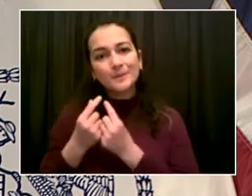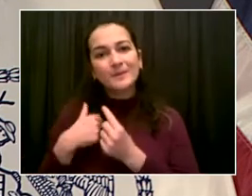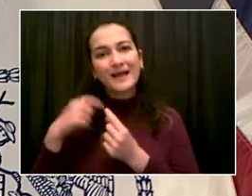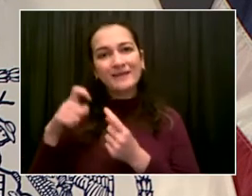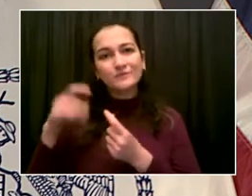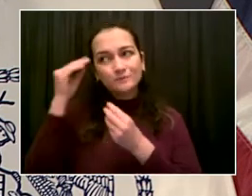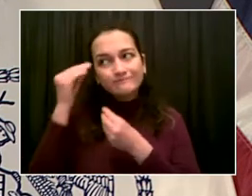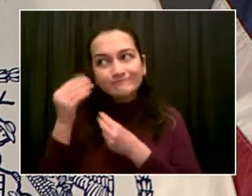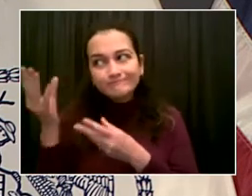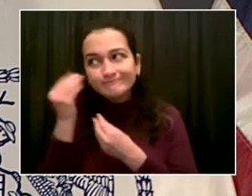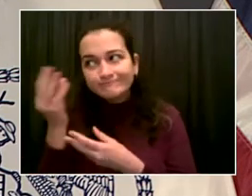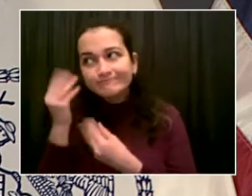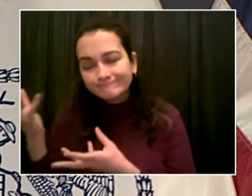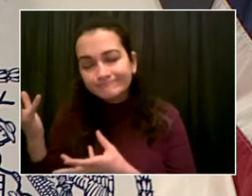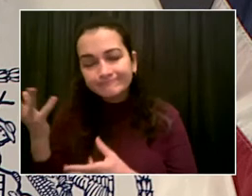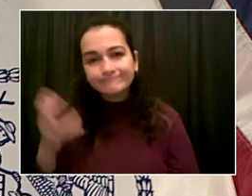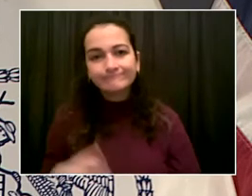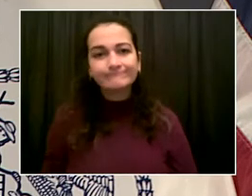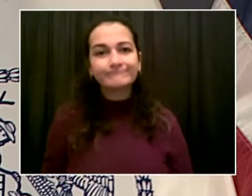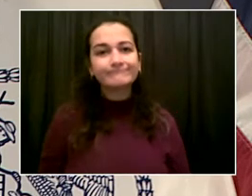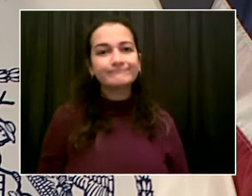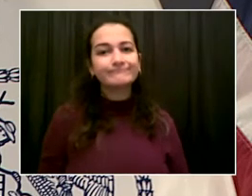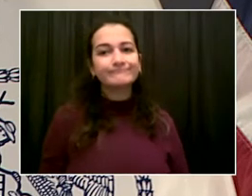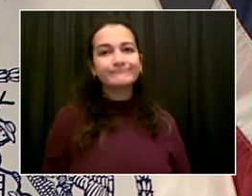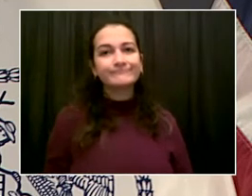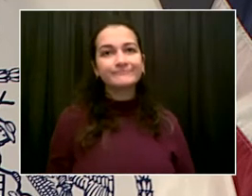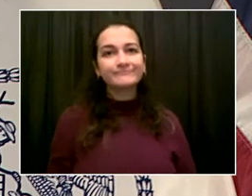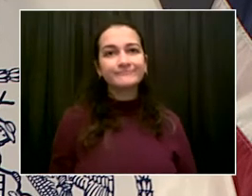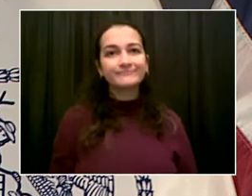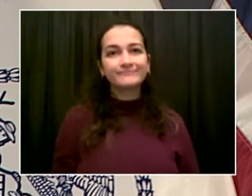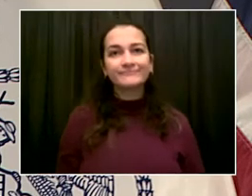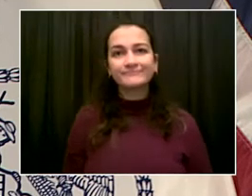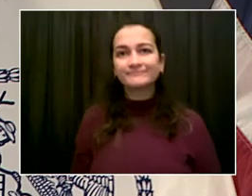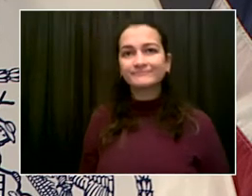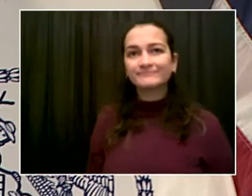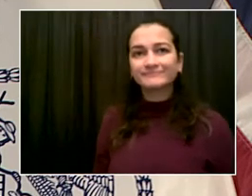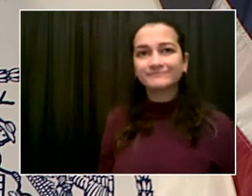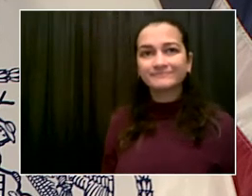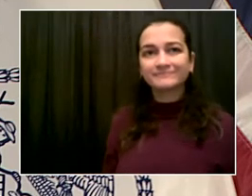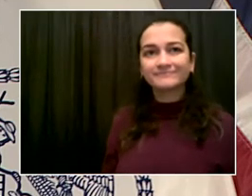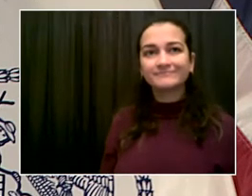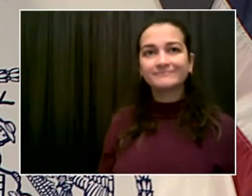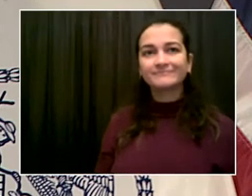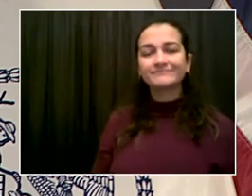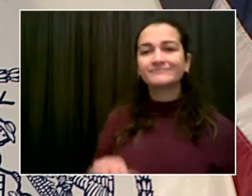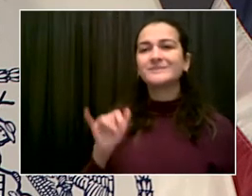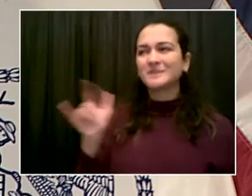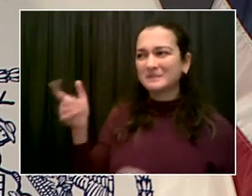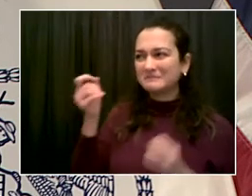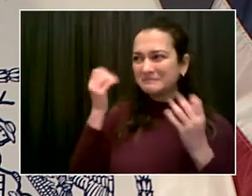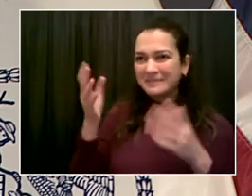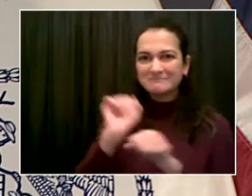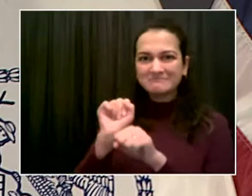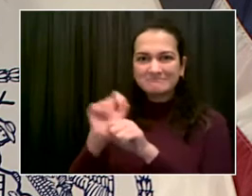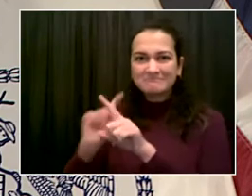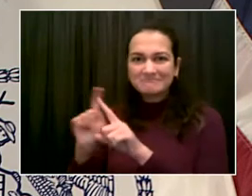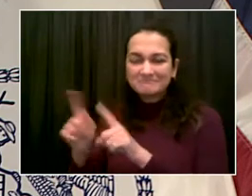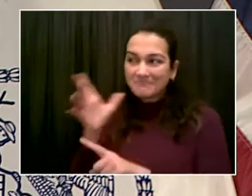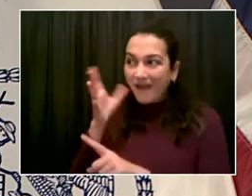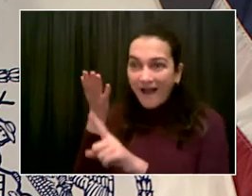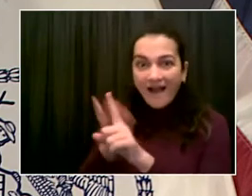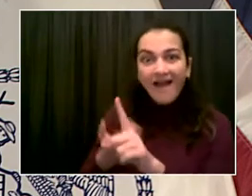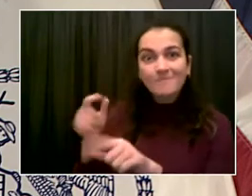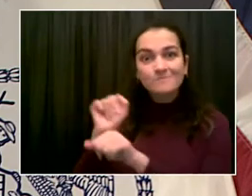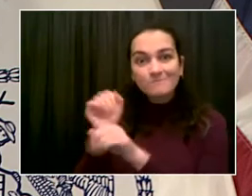multitask as a working mom. So, back to this variant. Mr. Mayor, you said that